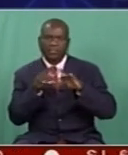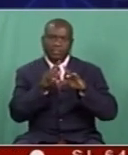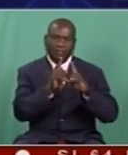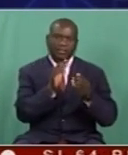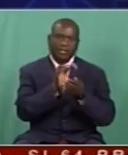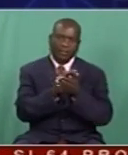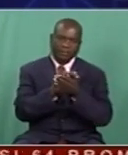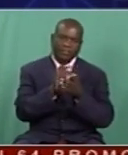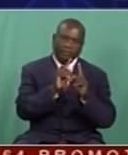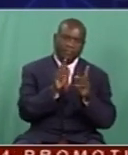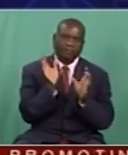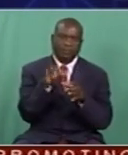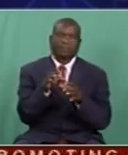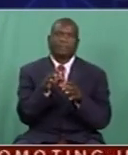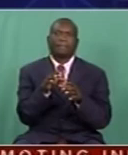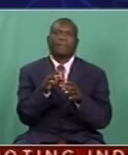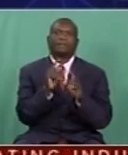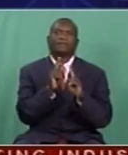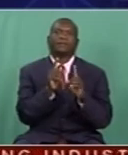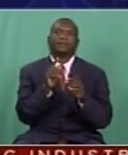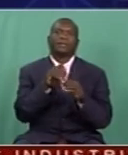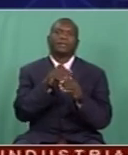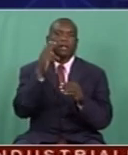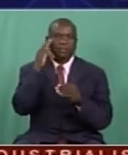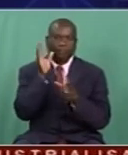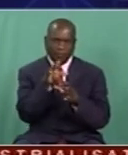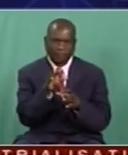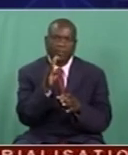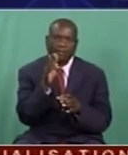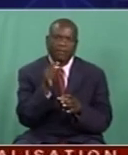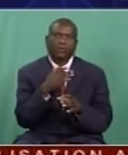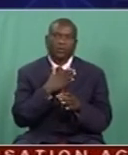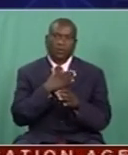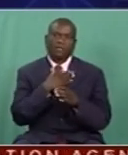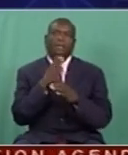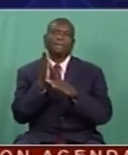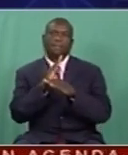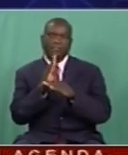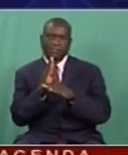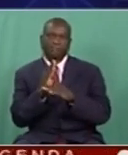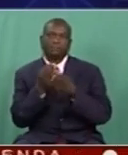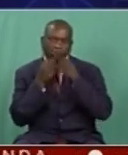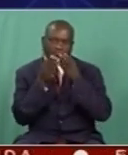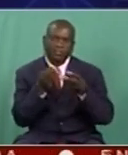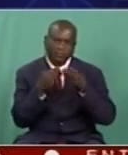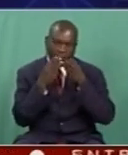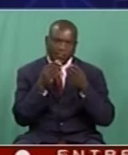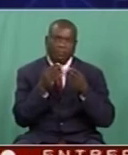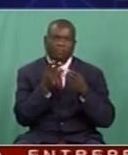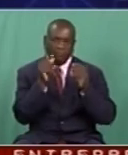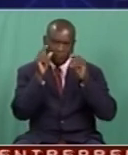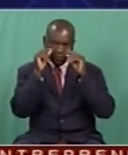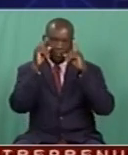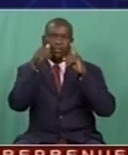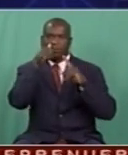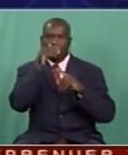subcultures as much as is possible in the different languages that they understand, but trying to bring business and entertainment and education to people in a